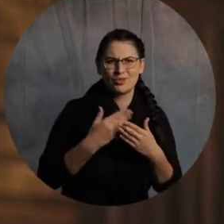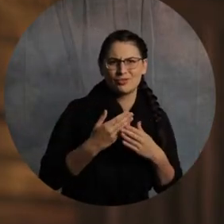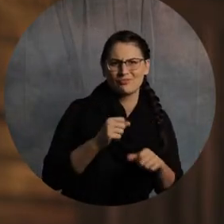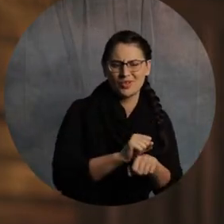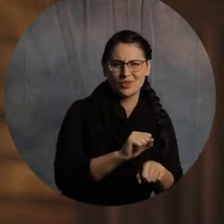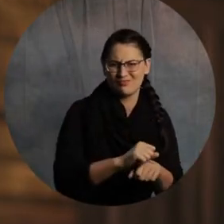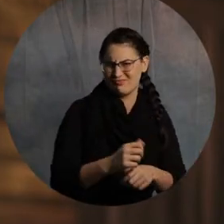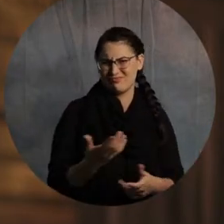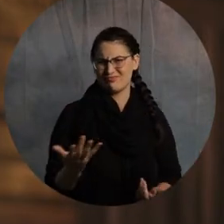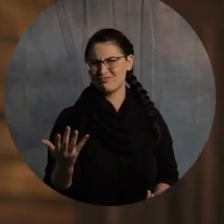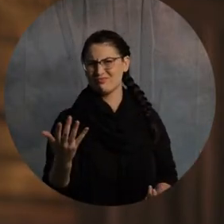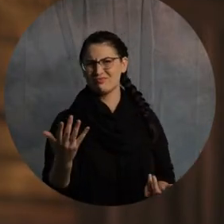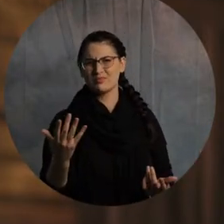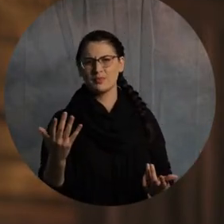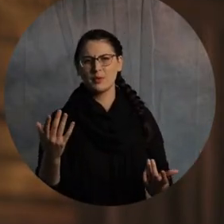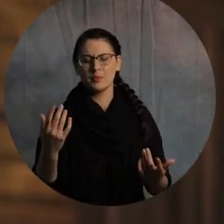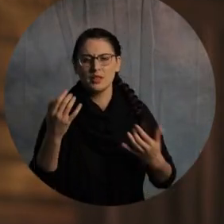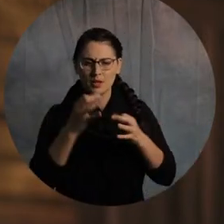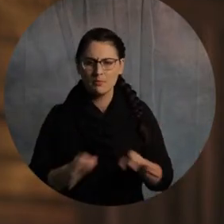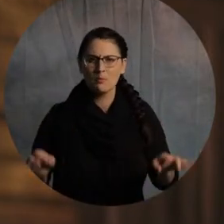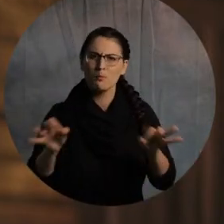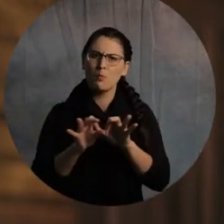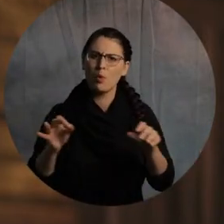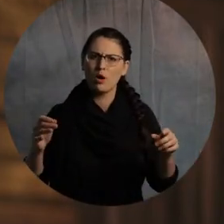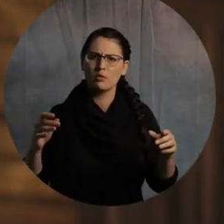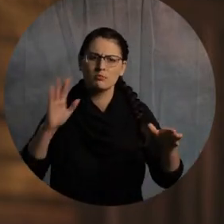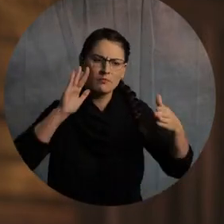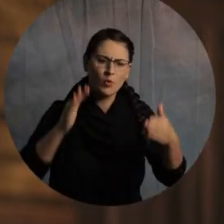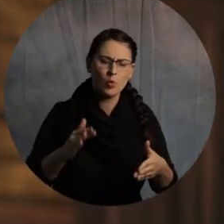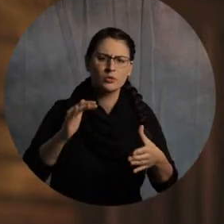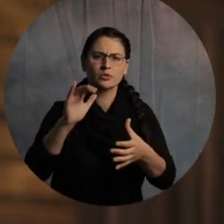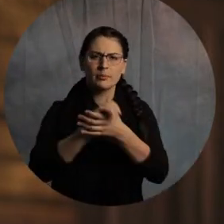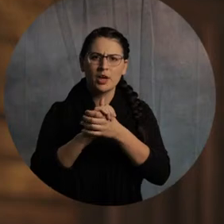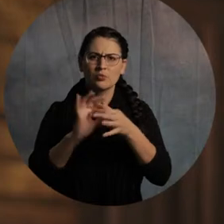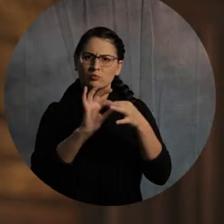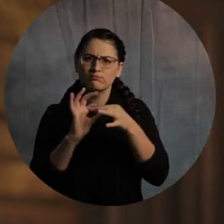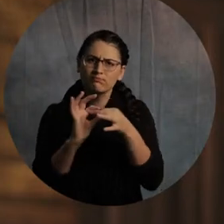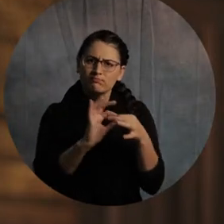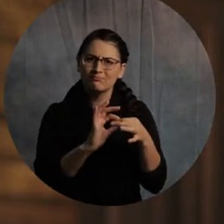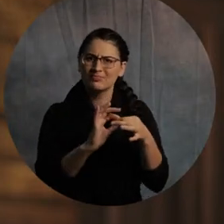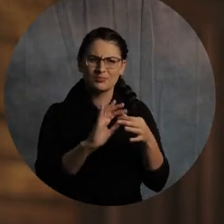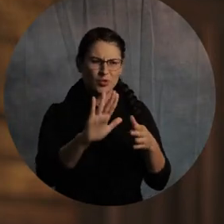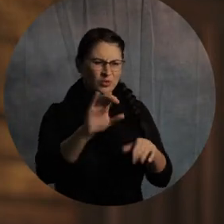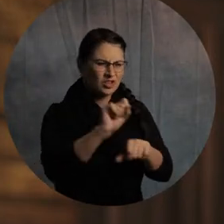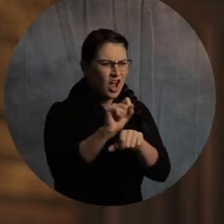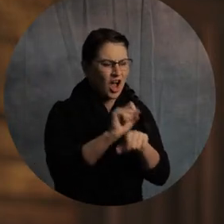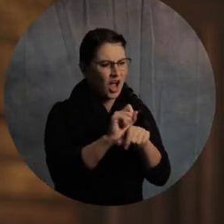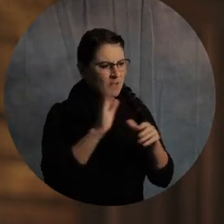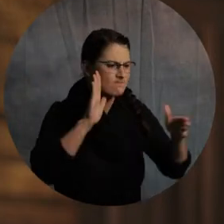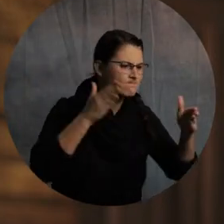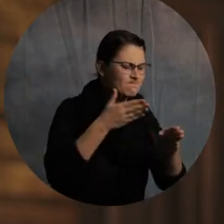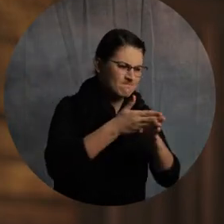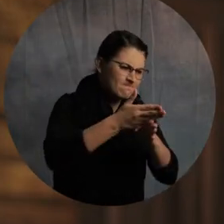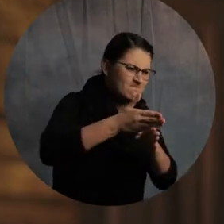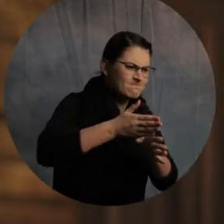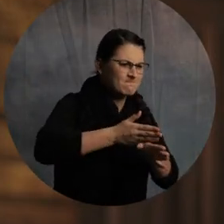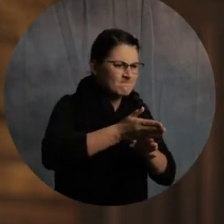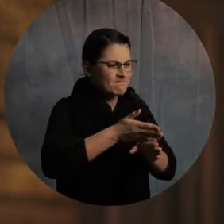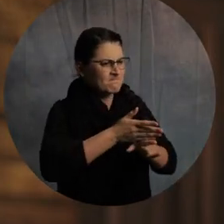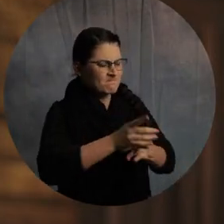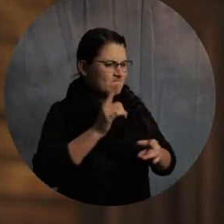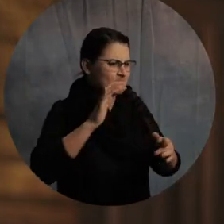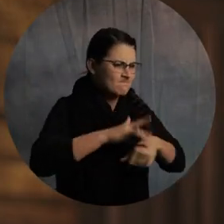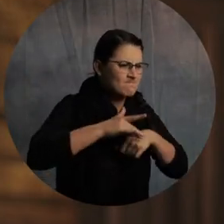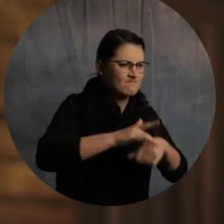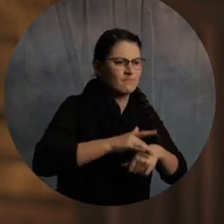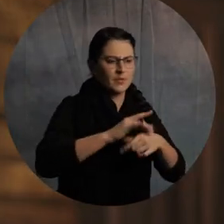a little bit. And it can develop some unity, you know what I'm saying? But, but it, but there's, eventually it just doesn't. It's,